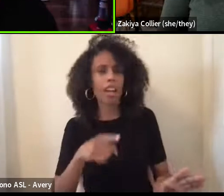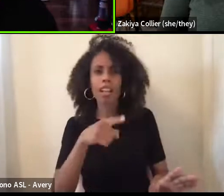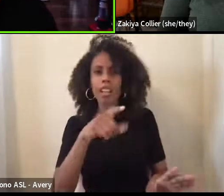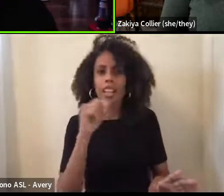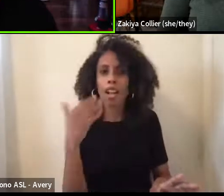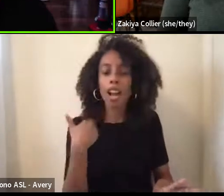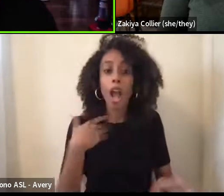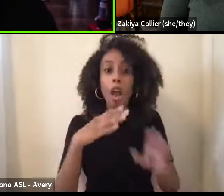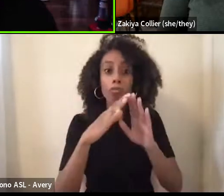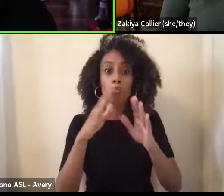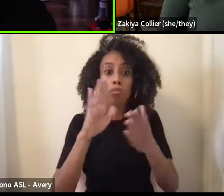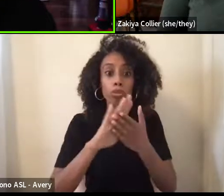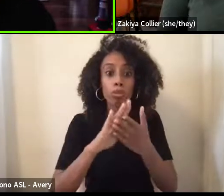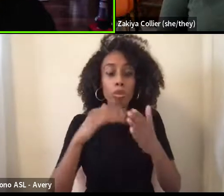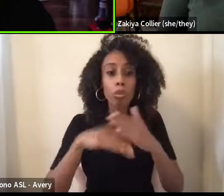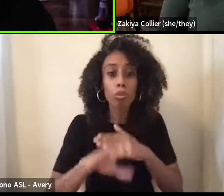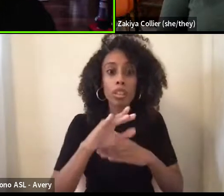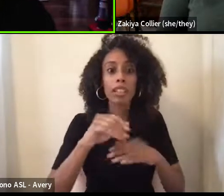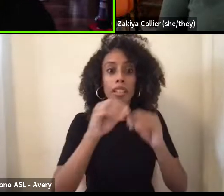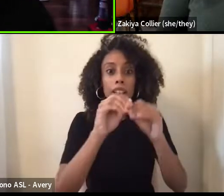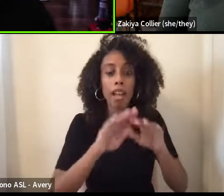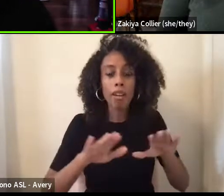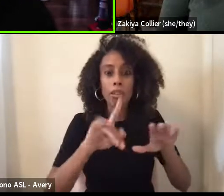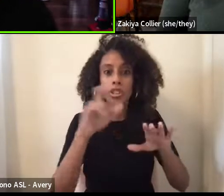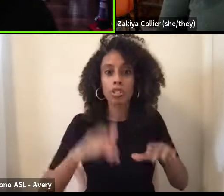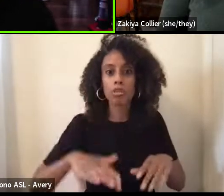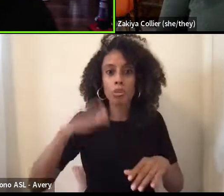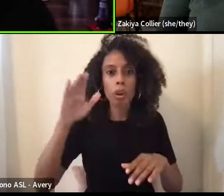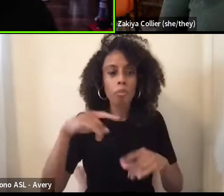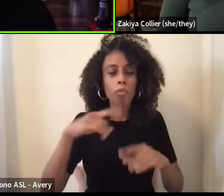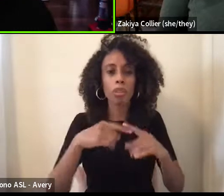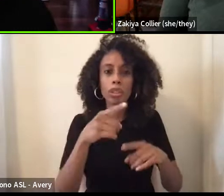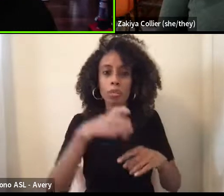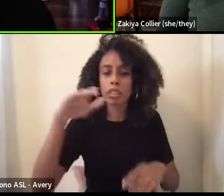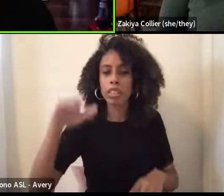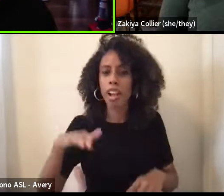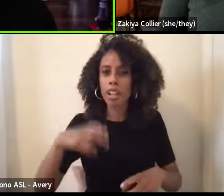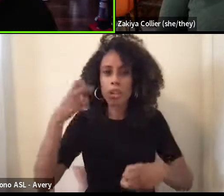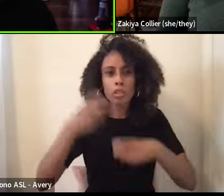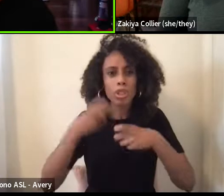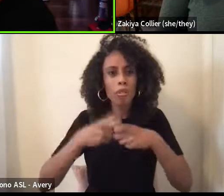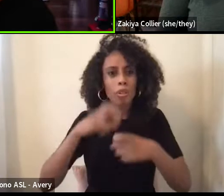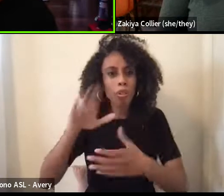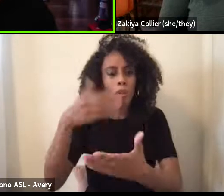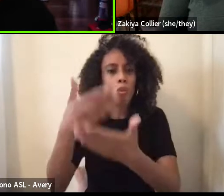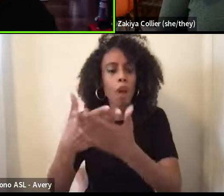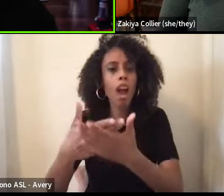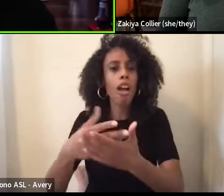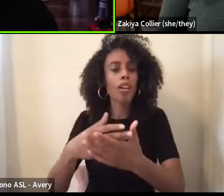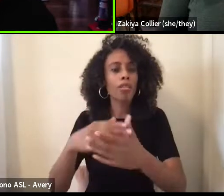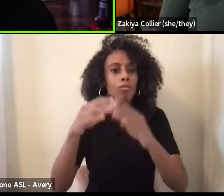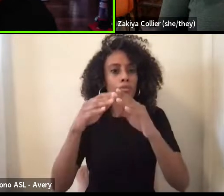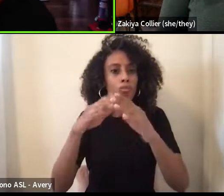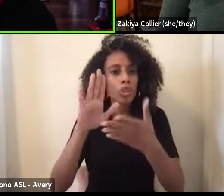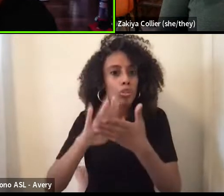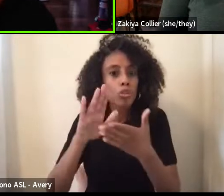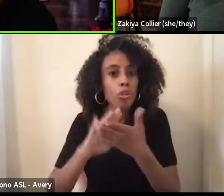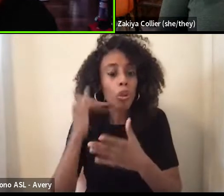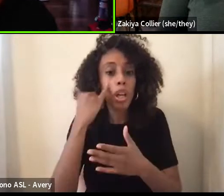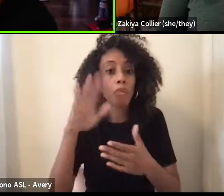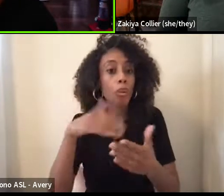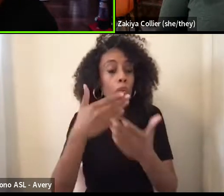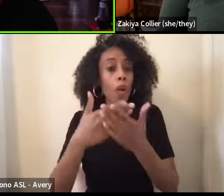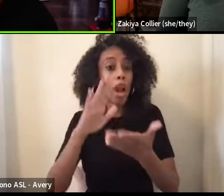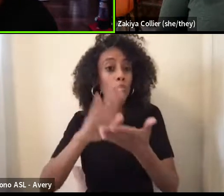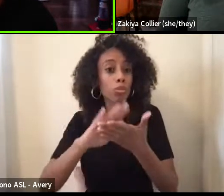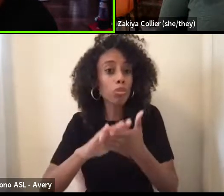the region where she was, you know, a child. And it was a hardship getting there. And if you got there alive or if your family could afford to let you